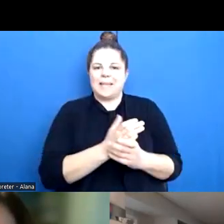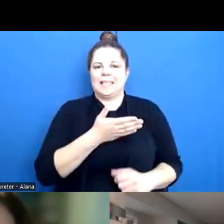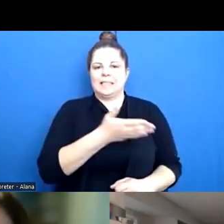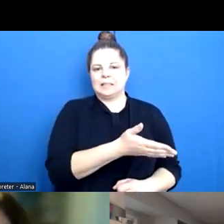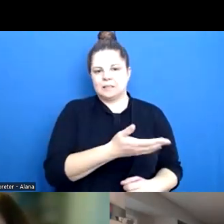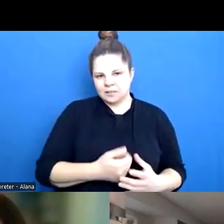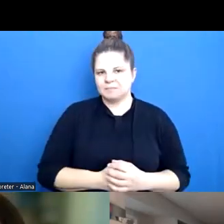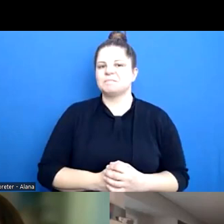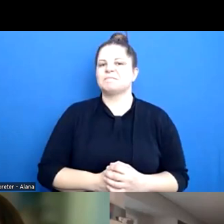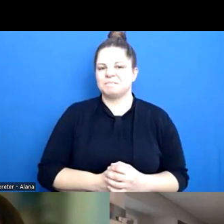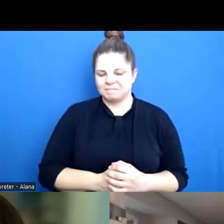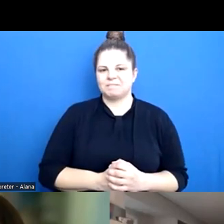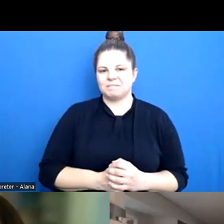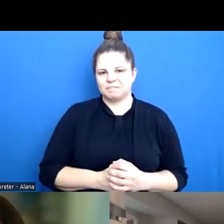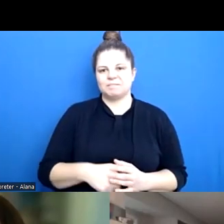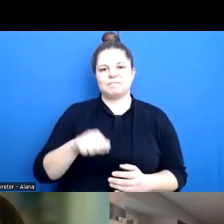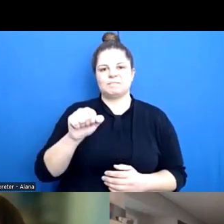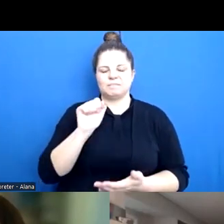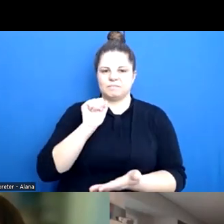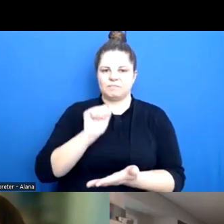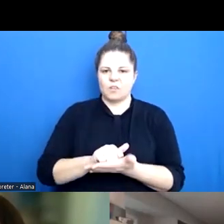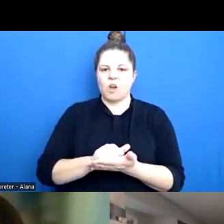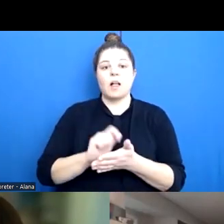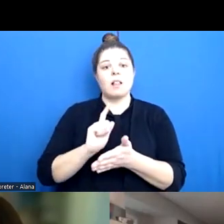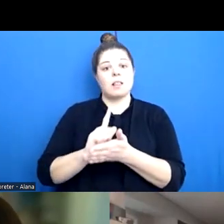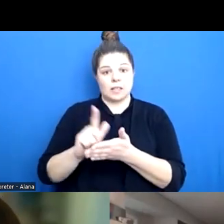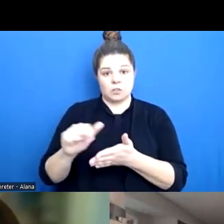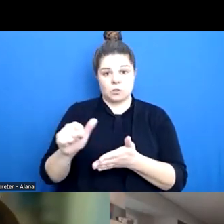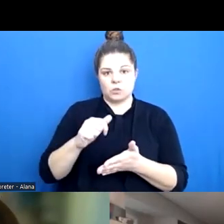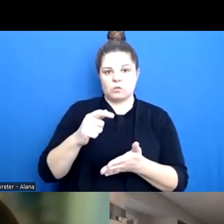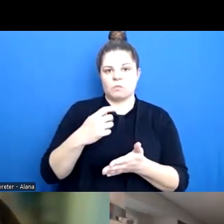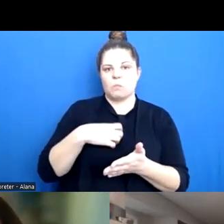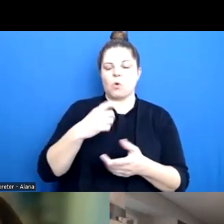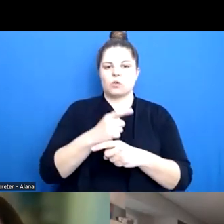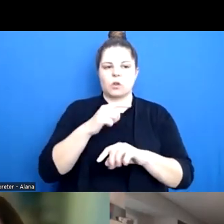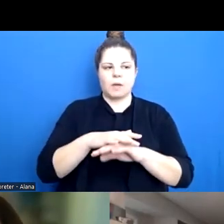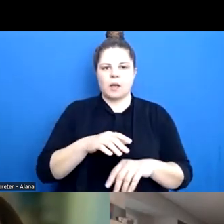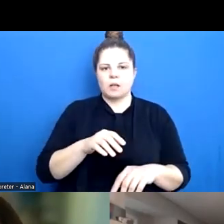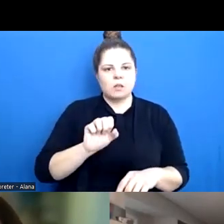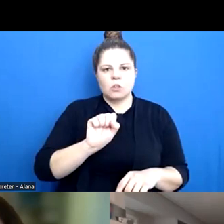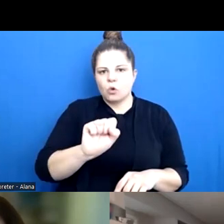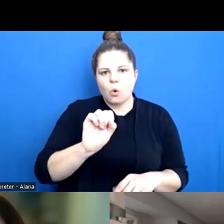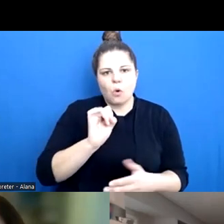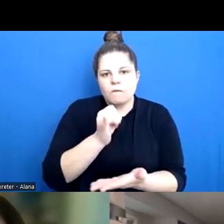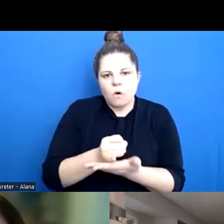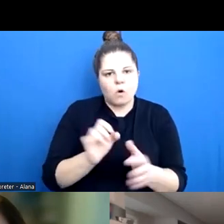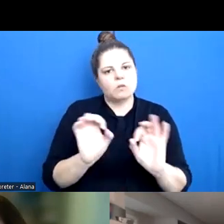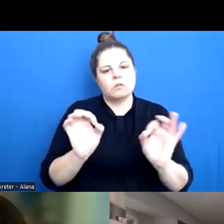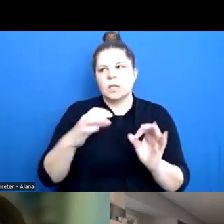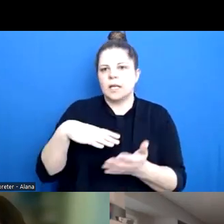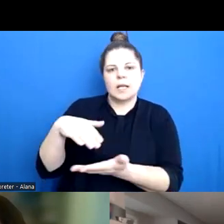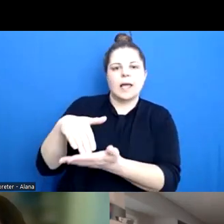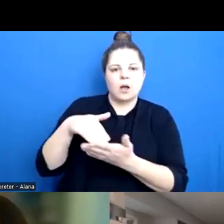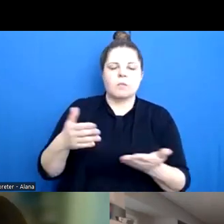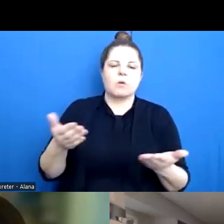Exactly. And, yeah, we definitely later in this conversation should talk on this idea of it's not your fault and help-seeking no matter